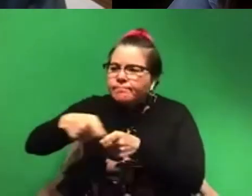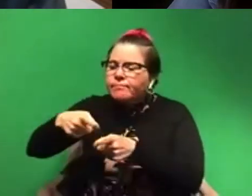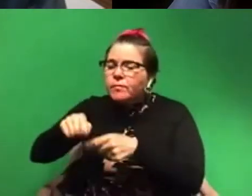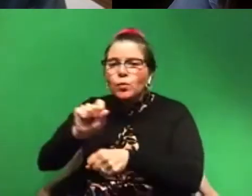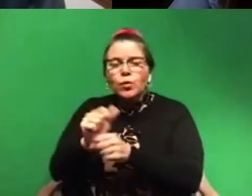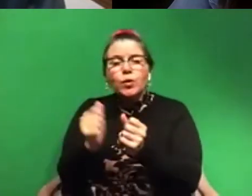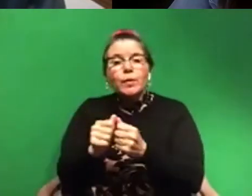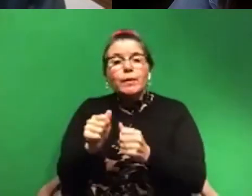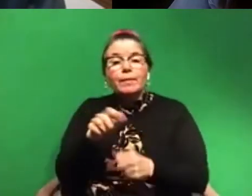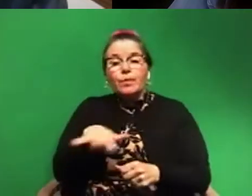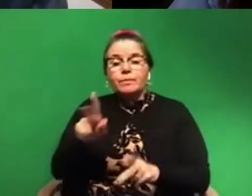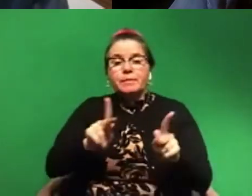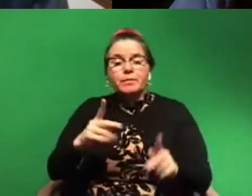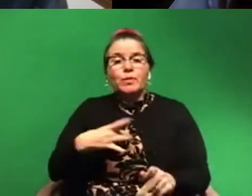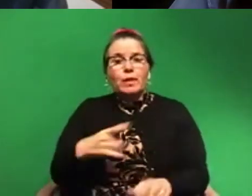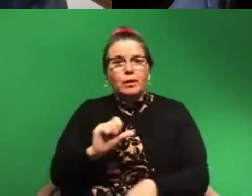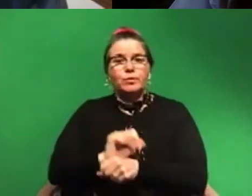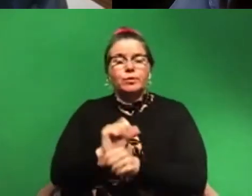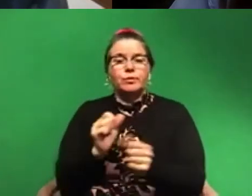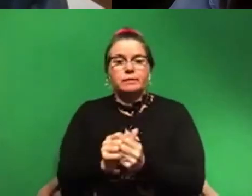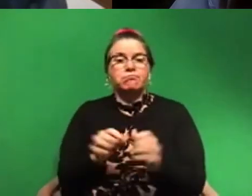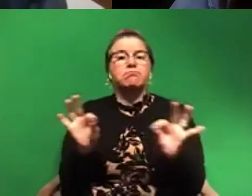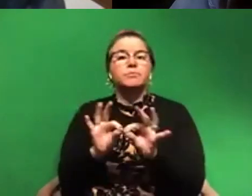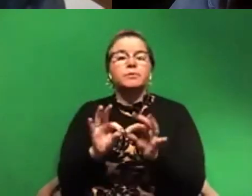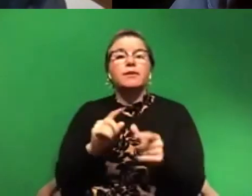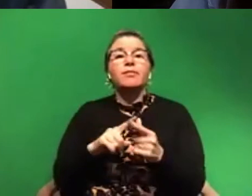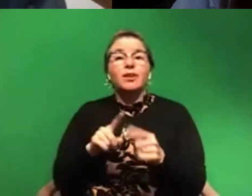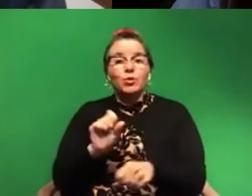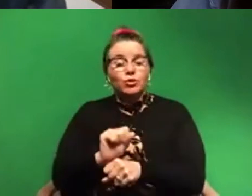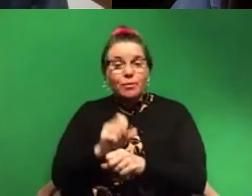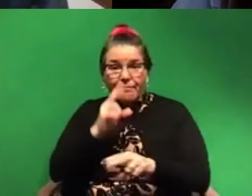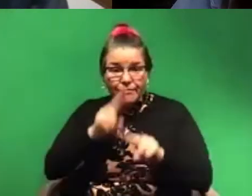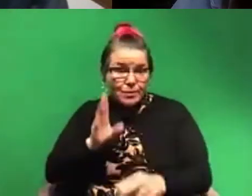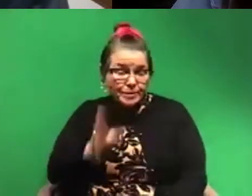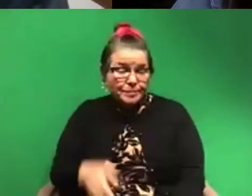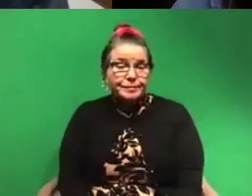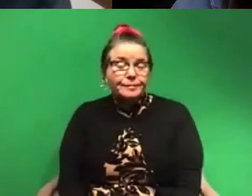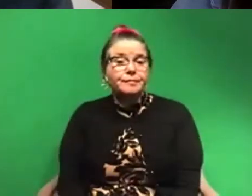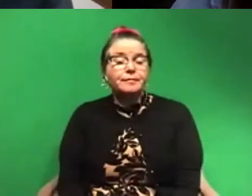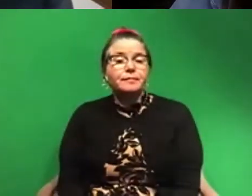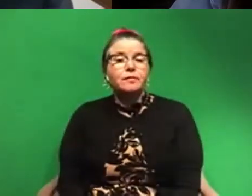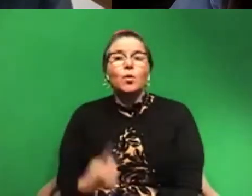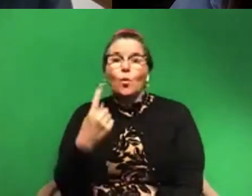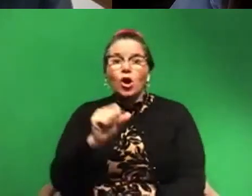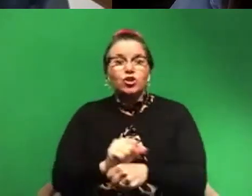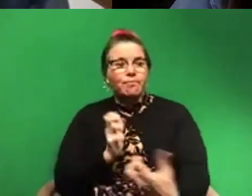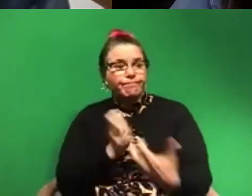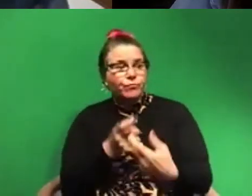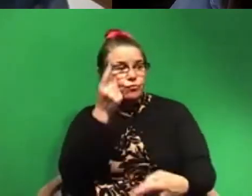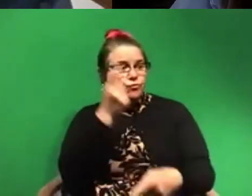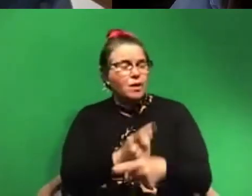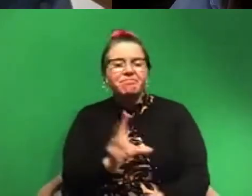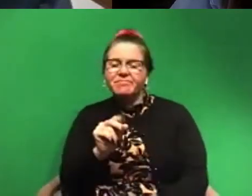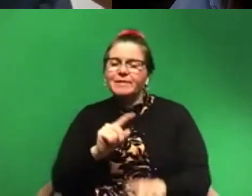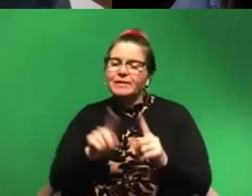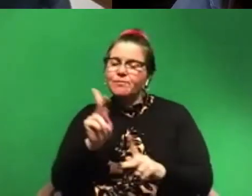people that you like to work with. Then your job is fun. And there isn't one job that's right. Um, different people have different